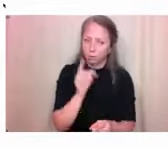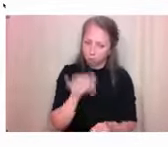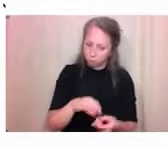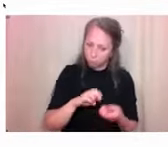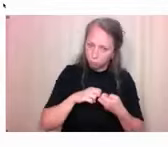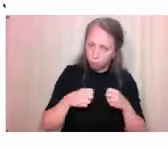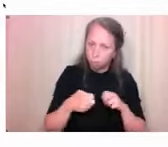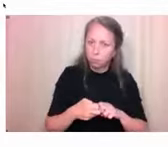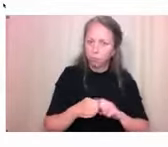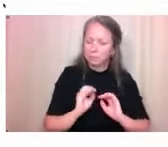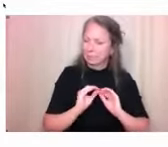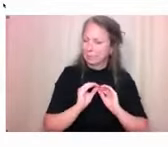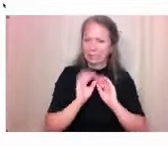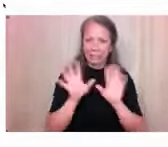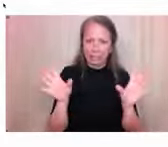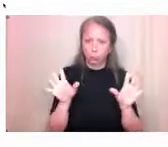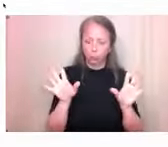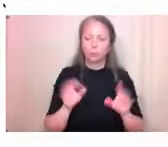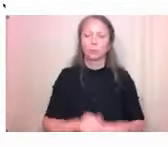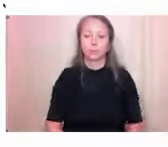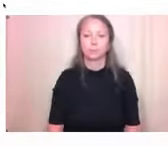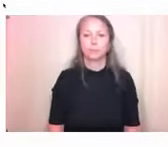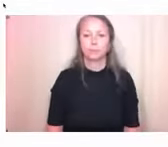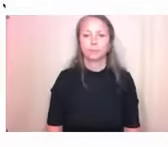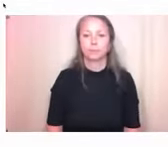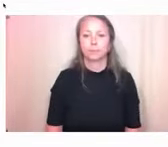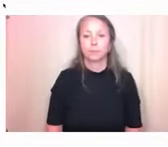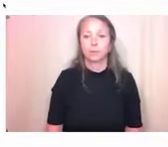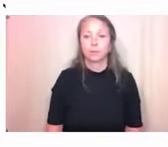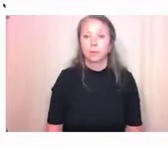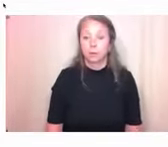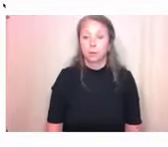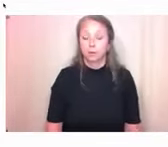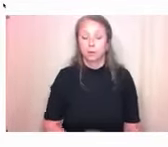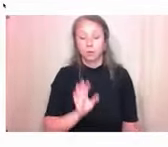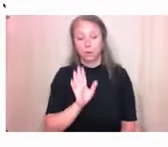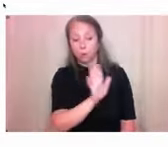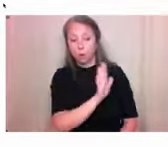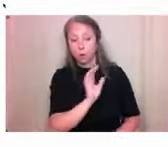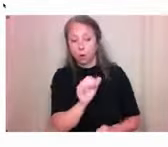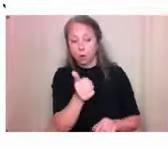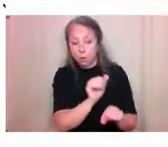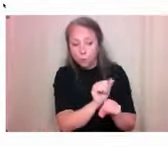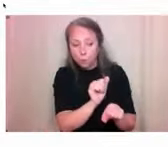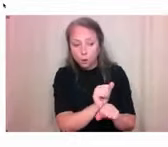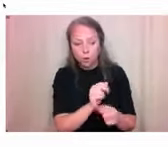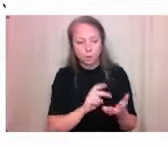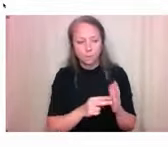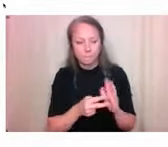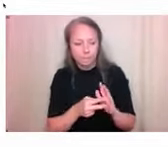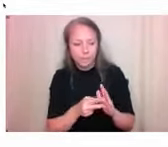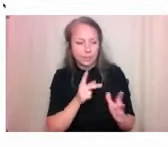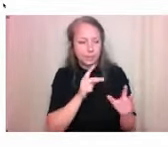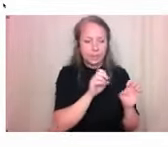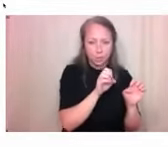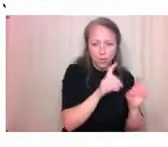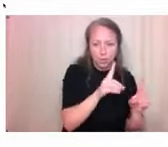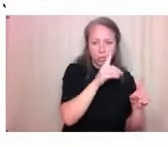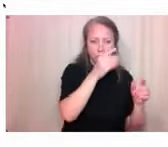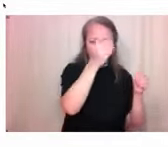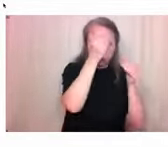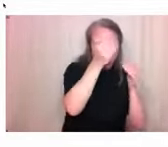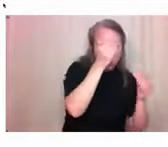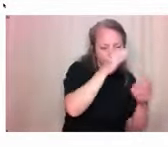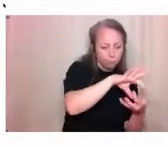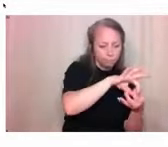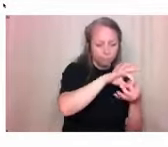some of the, the other work that you're, you're doing, it's, it's like education into action pieces as well. Right. So even looking at the staying put